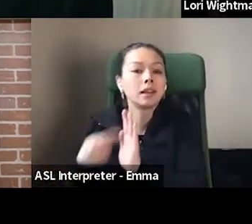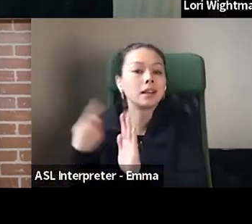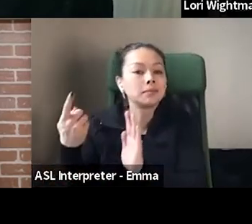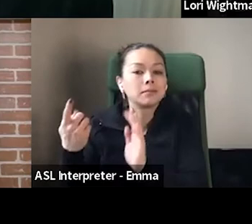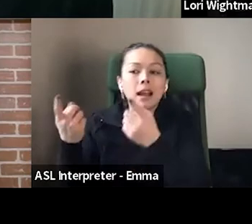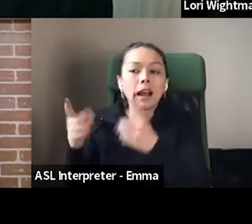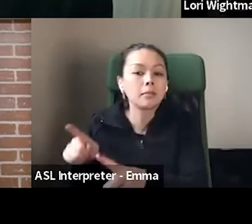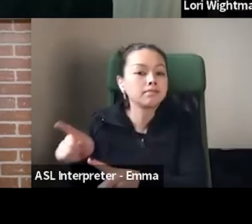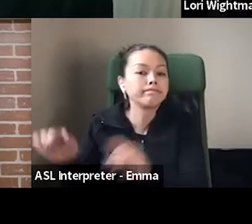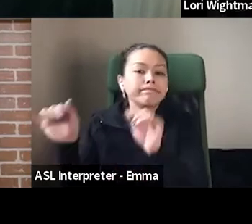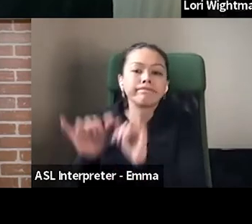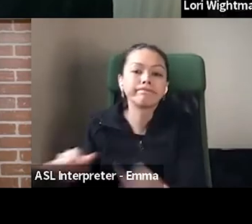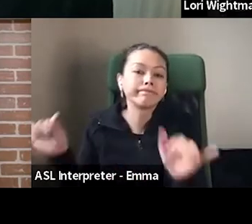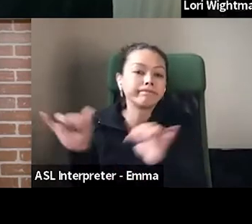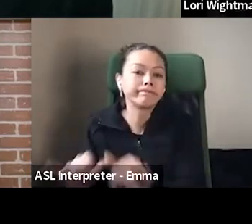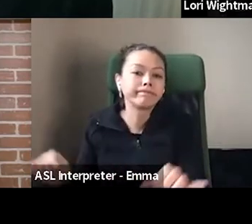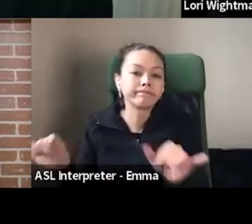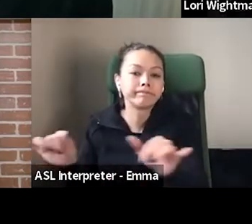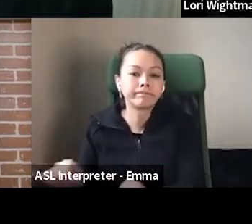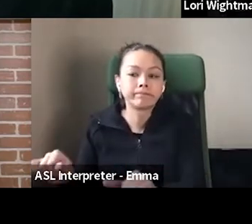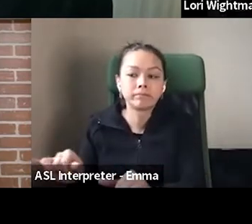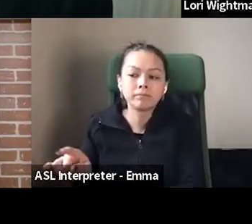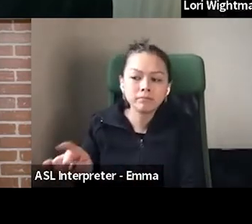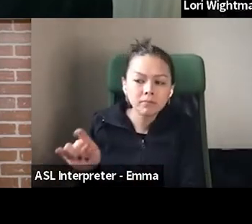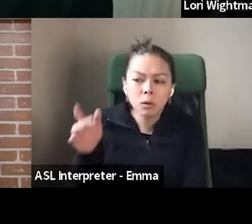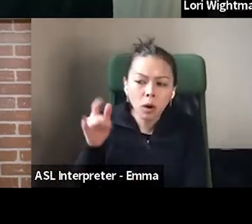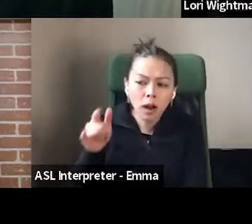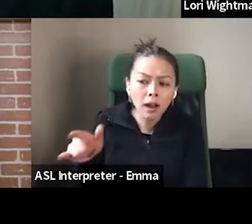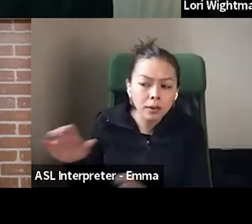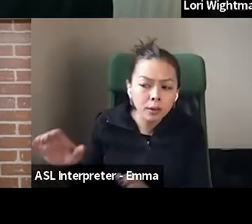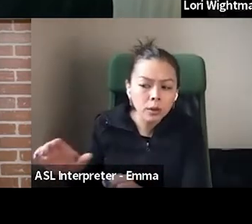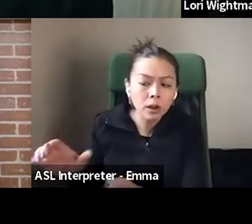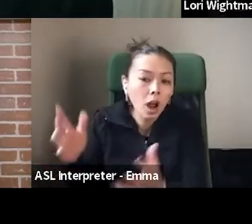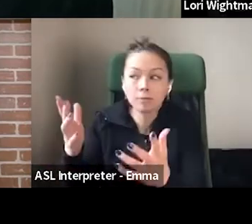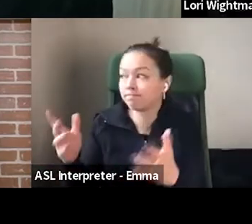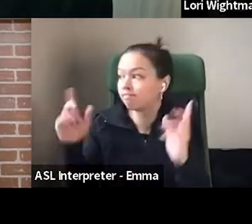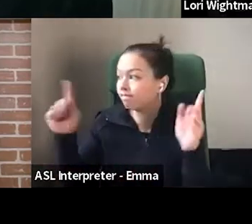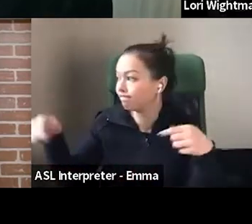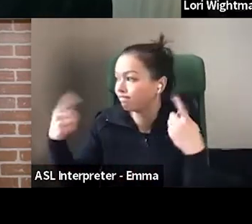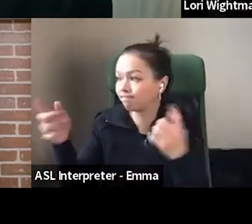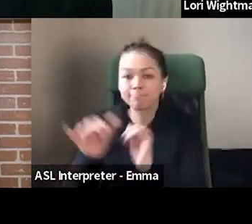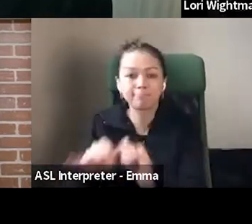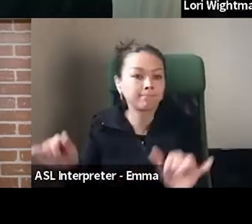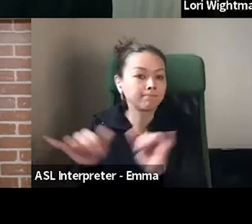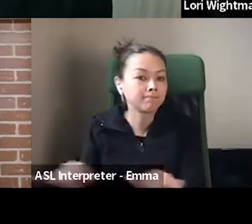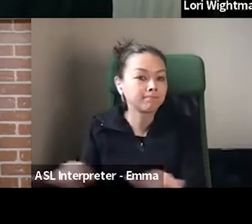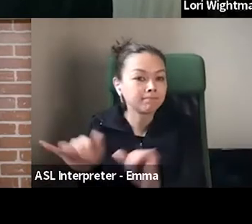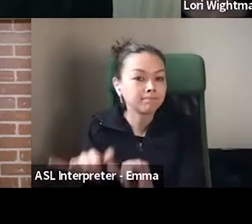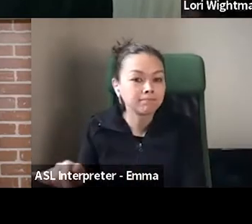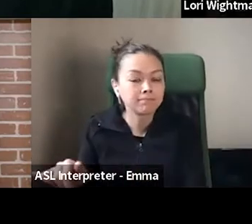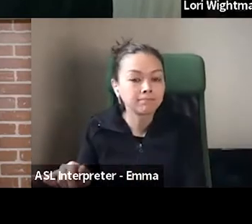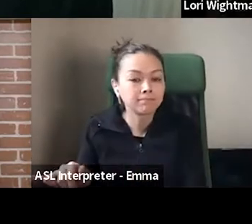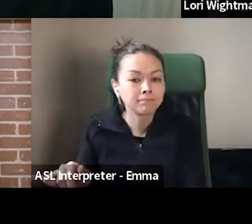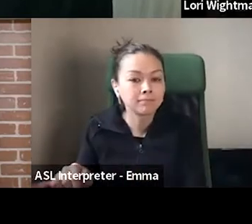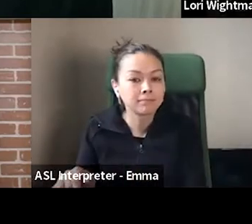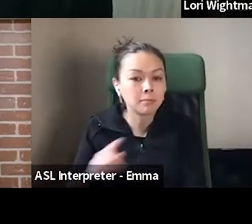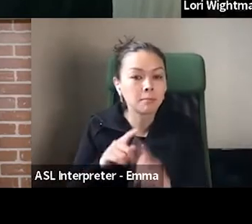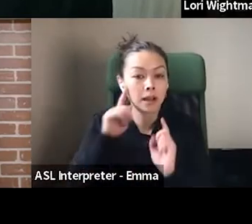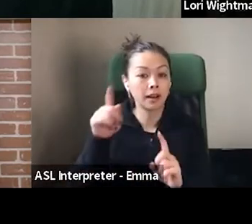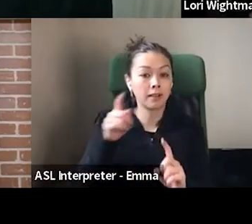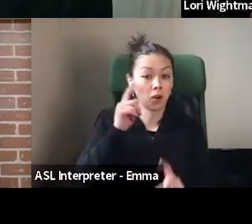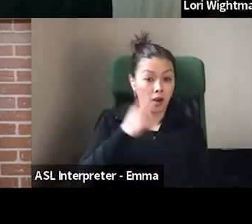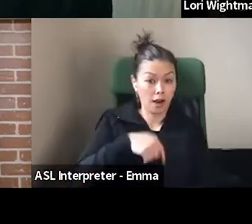with us opening in COVID, like Stacy said, you know, one day you can do this, but the next day you can't do that. You have to do this.